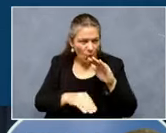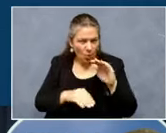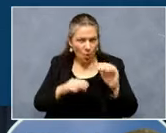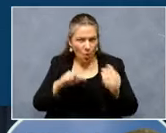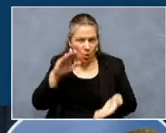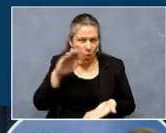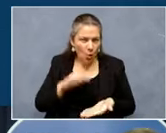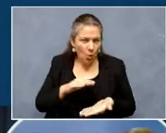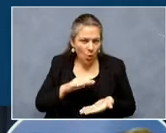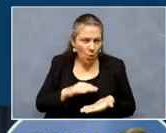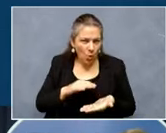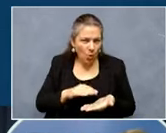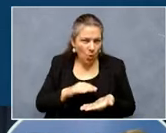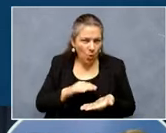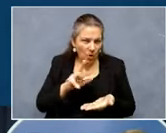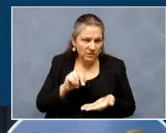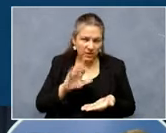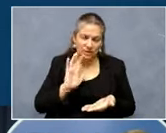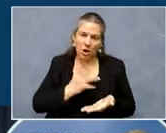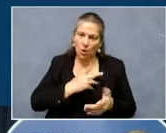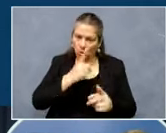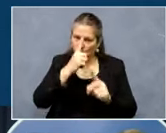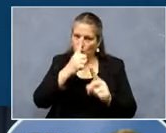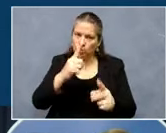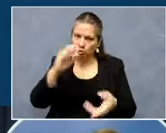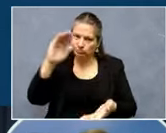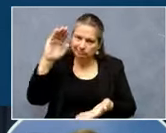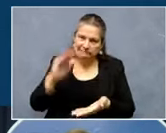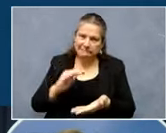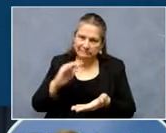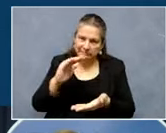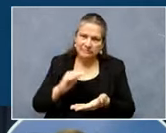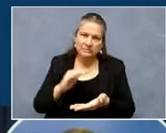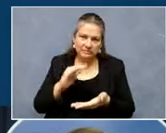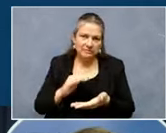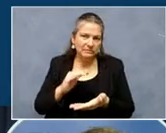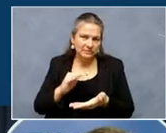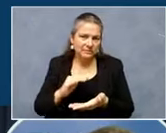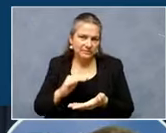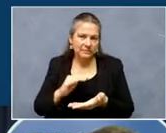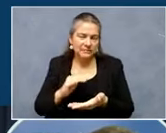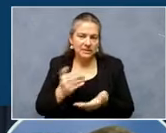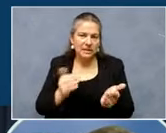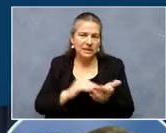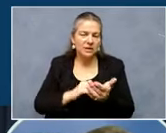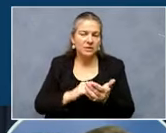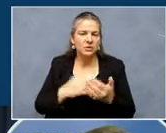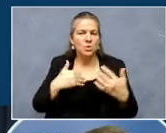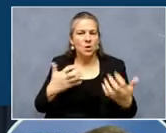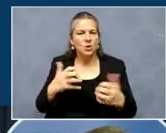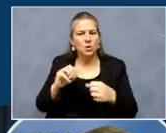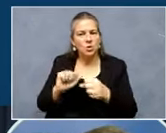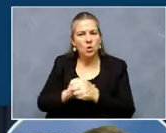should be our goal again, is to get to a place where COVID is,